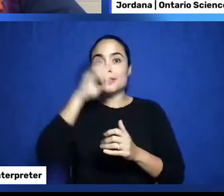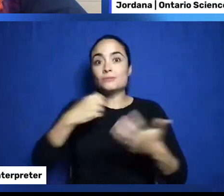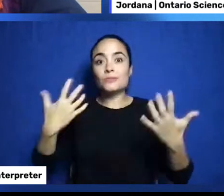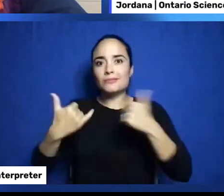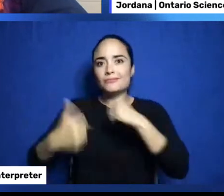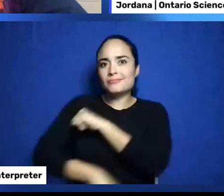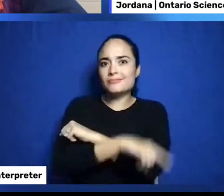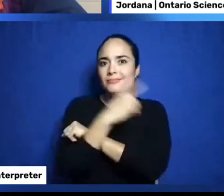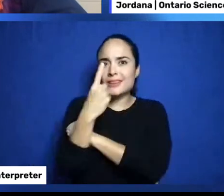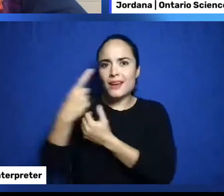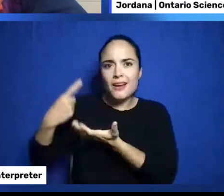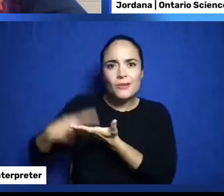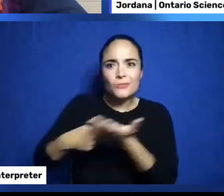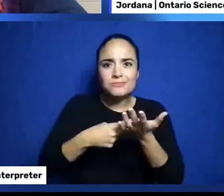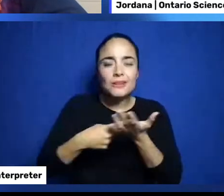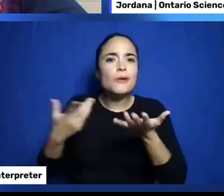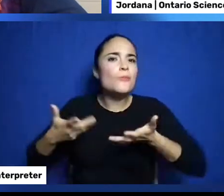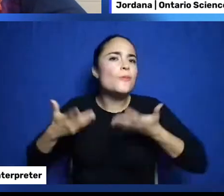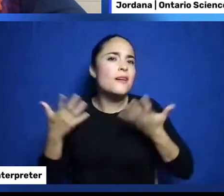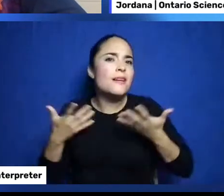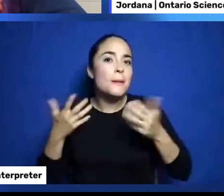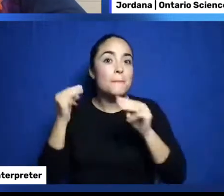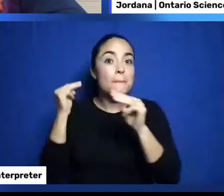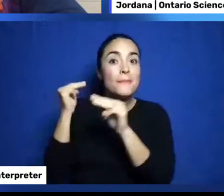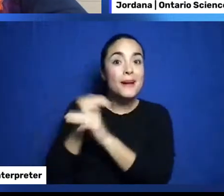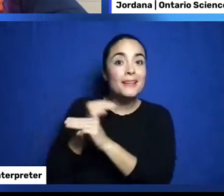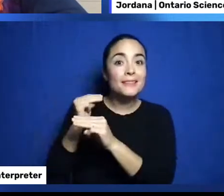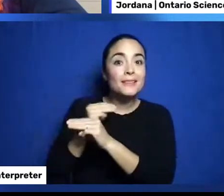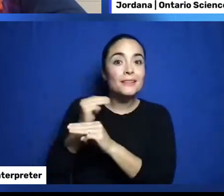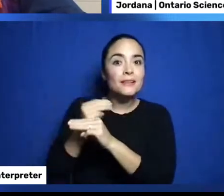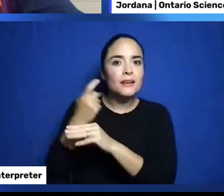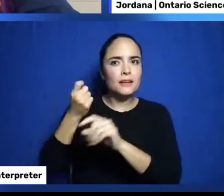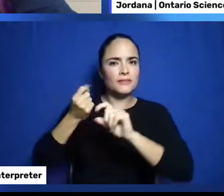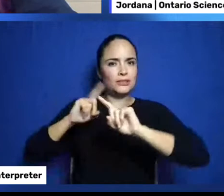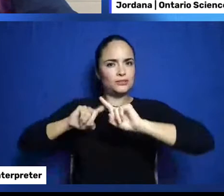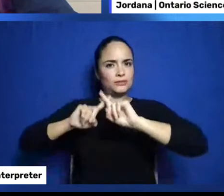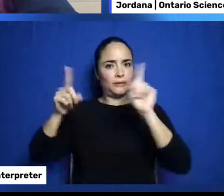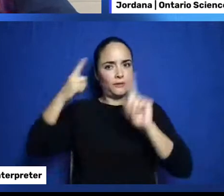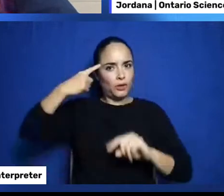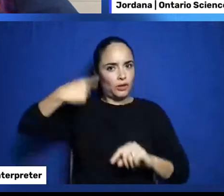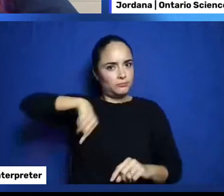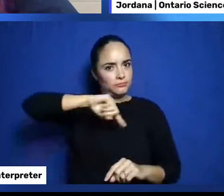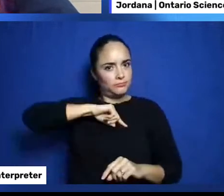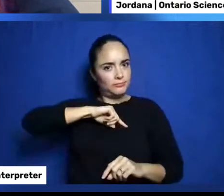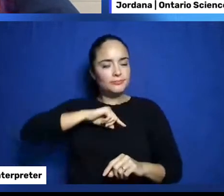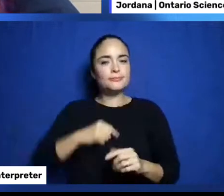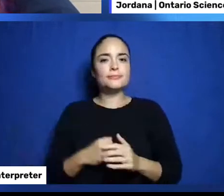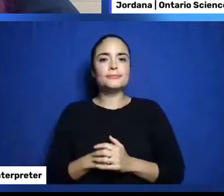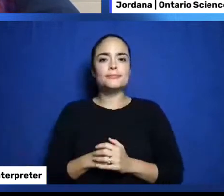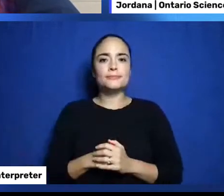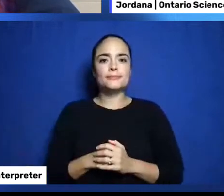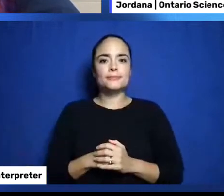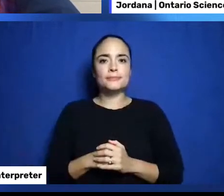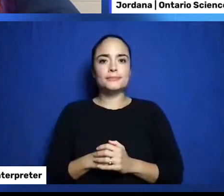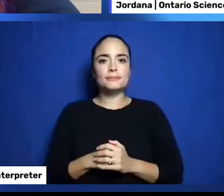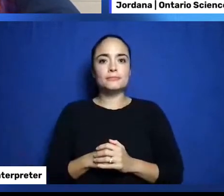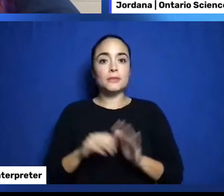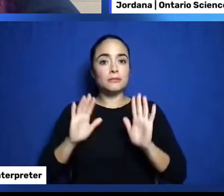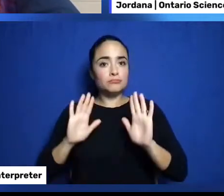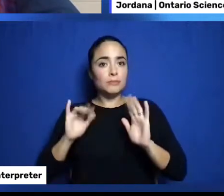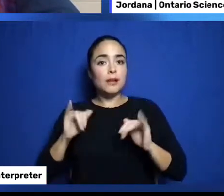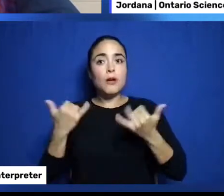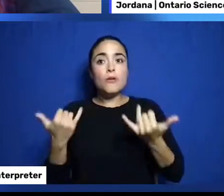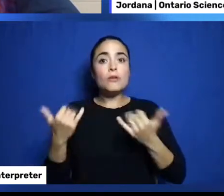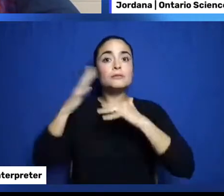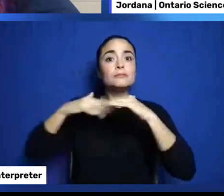but in a way that may be new to some of us. Our live stream today is about traditional Indigenous mathematics. I am so